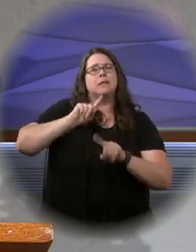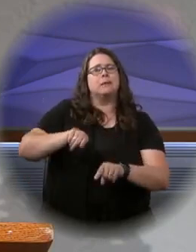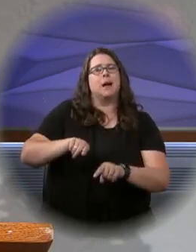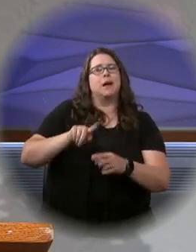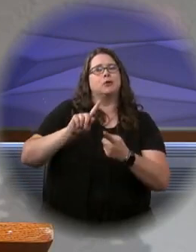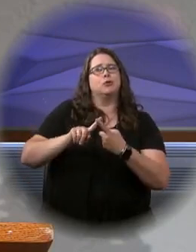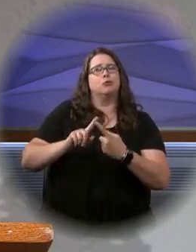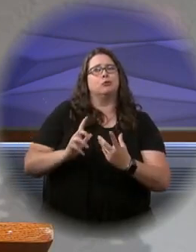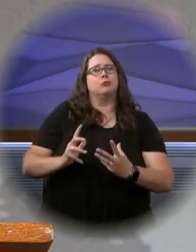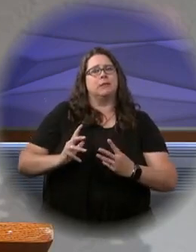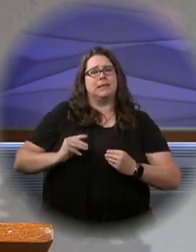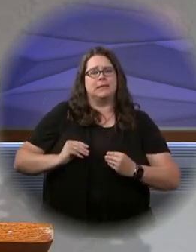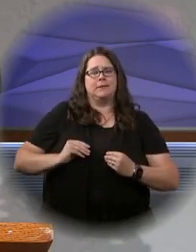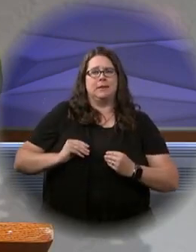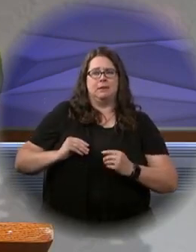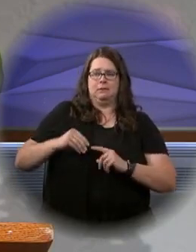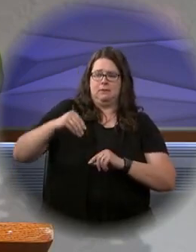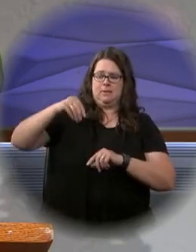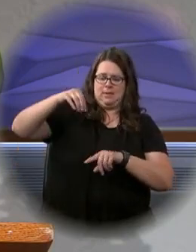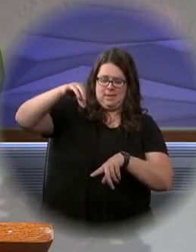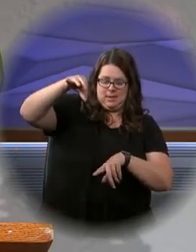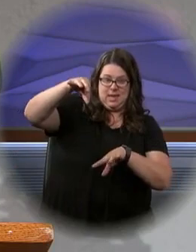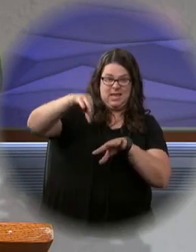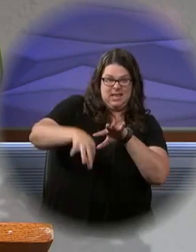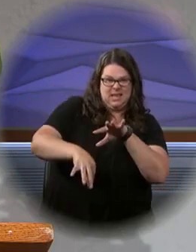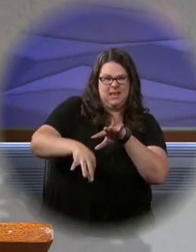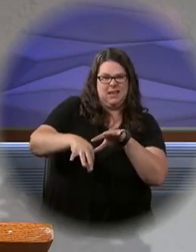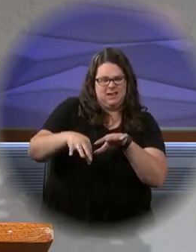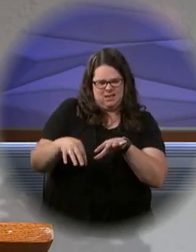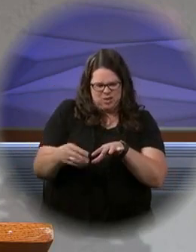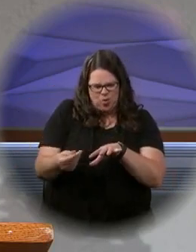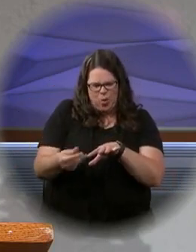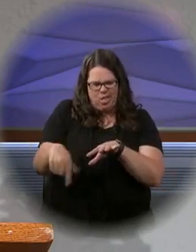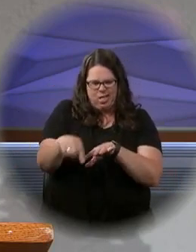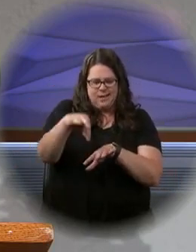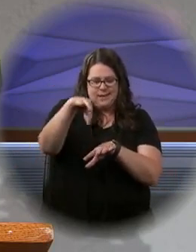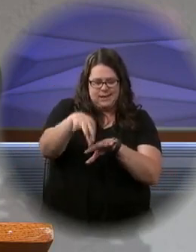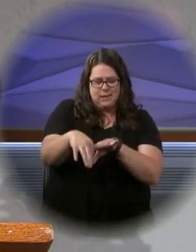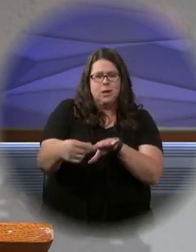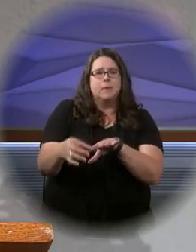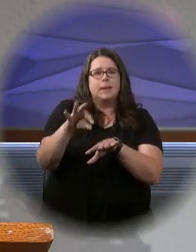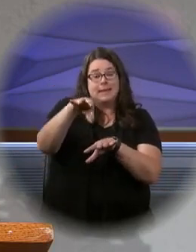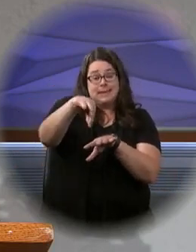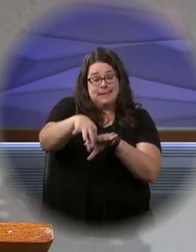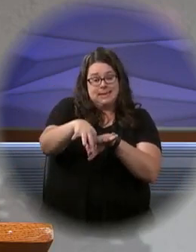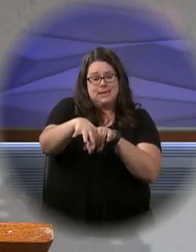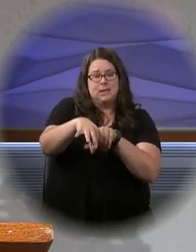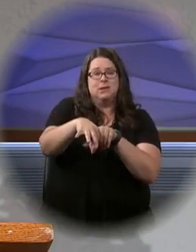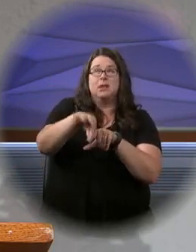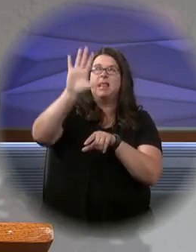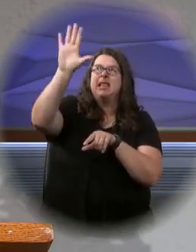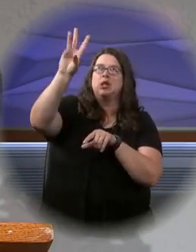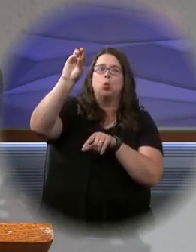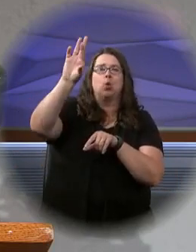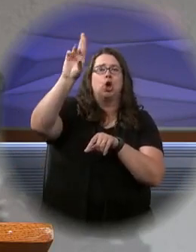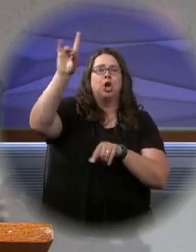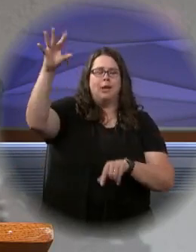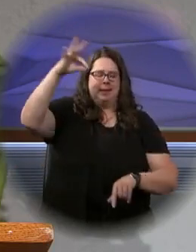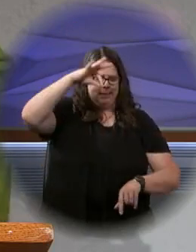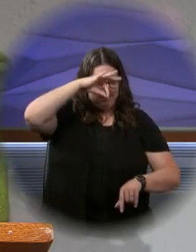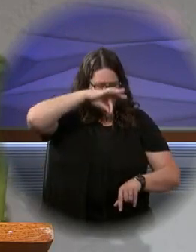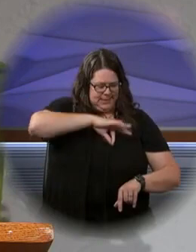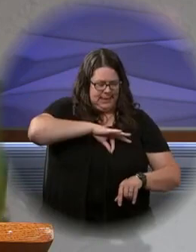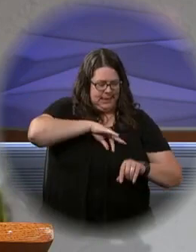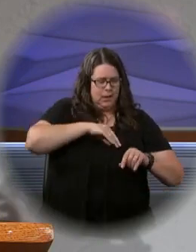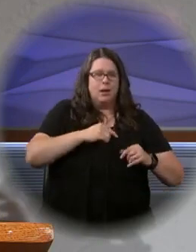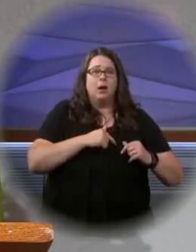to receiving a seed. But it's also reminding us that the seeds are an image of God's word and the different